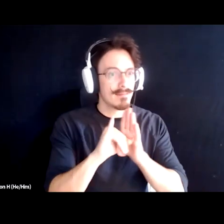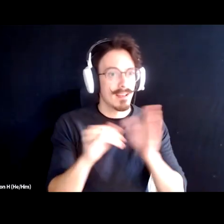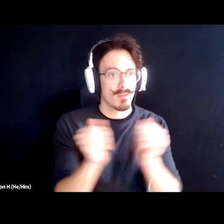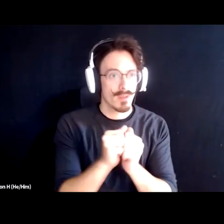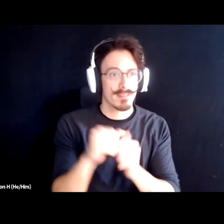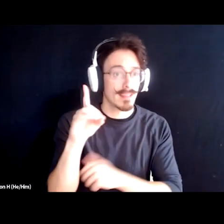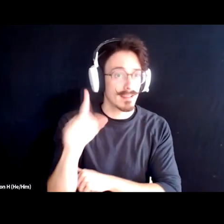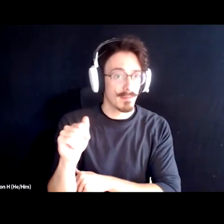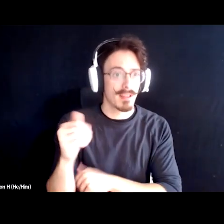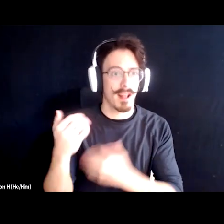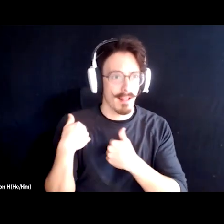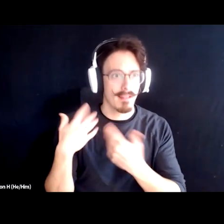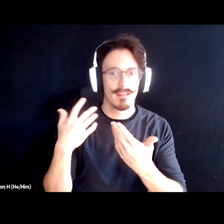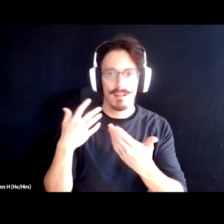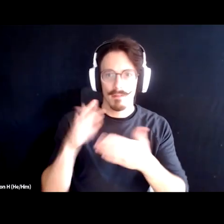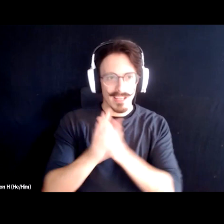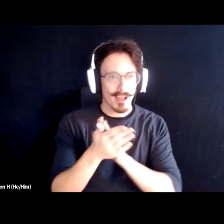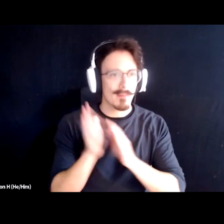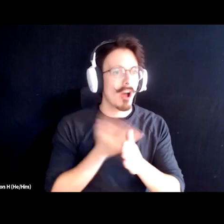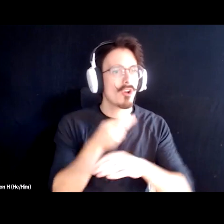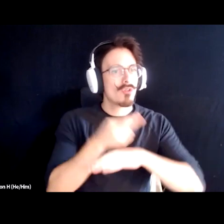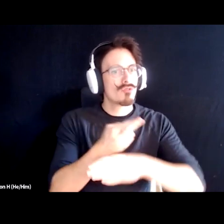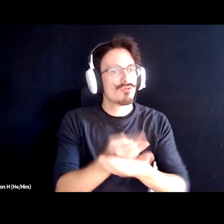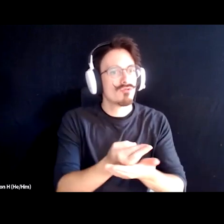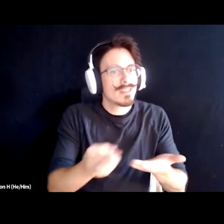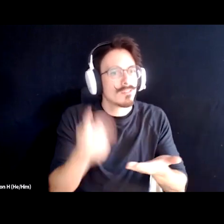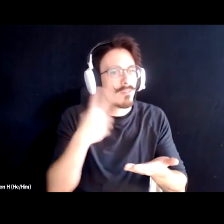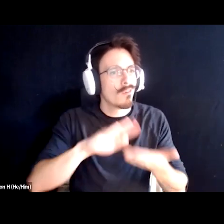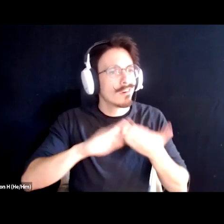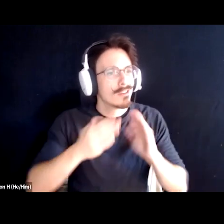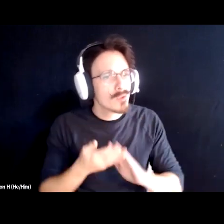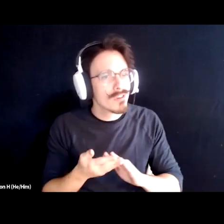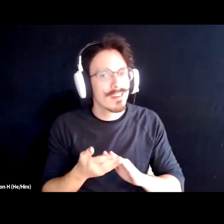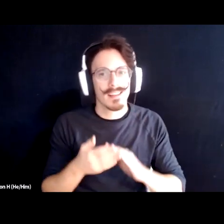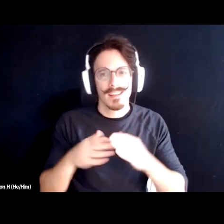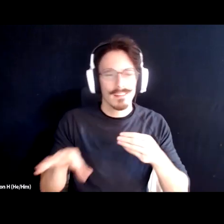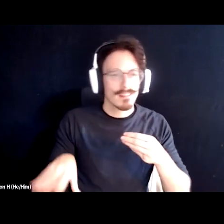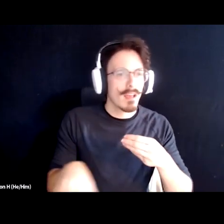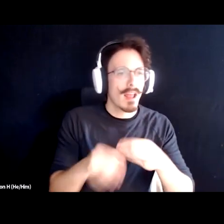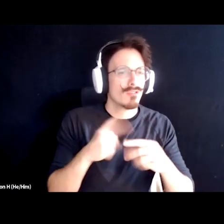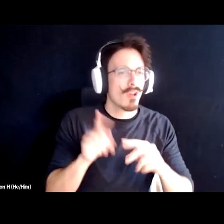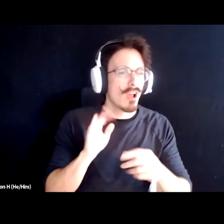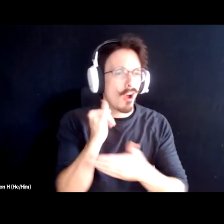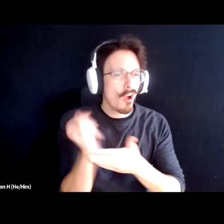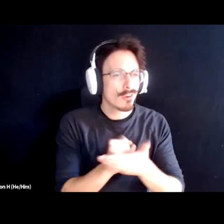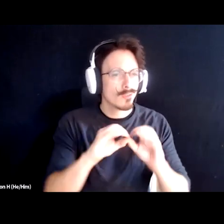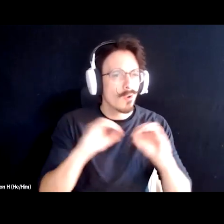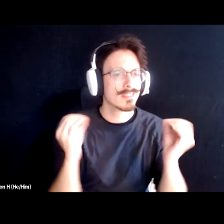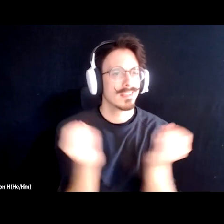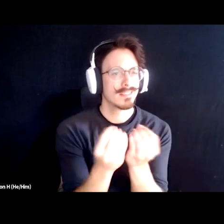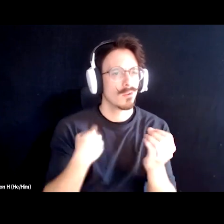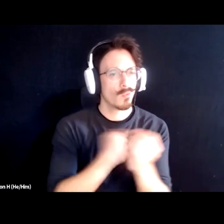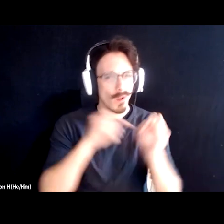disability be kind of a resource for us and for our community and for our arts organizations so that we can you know